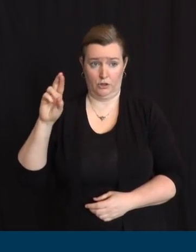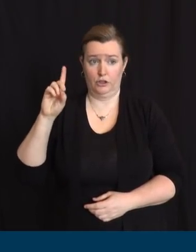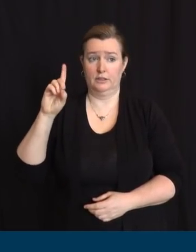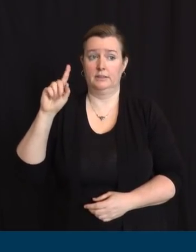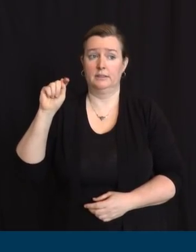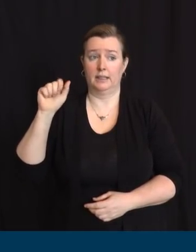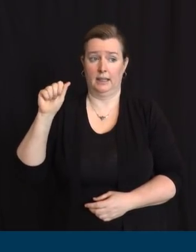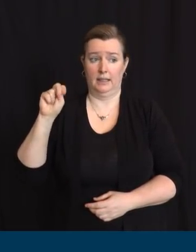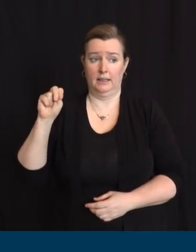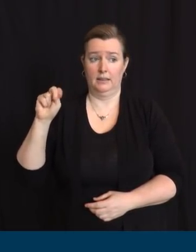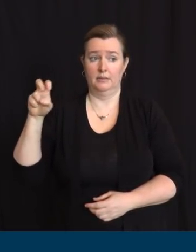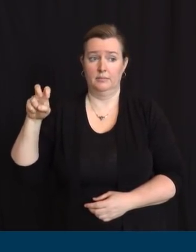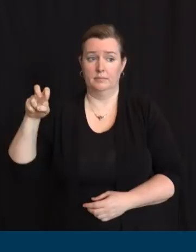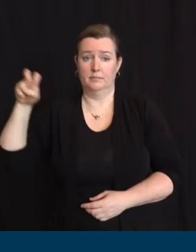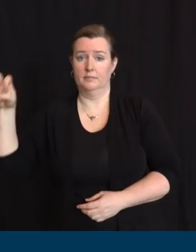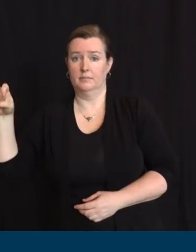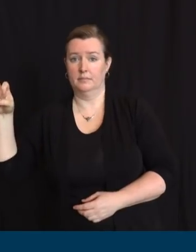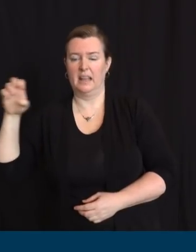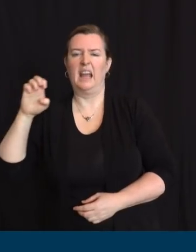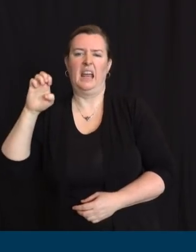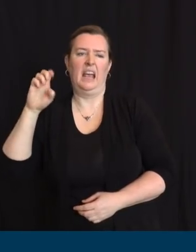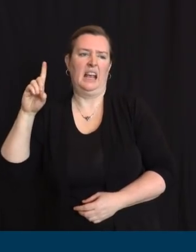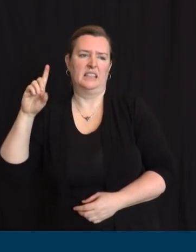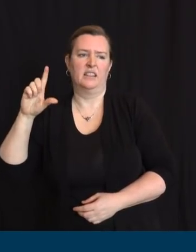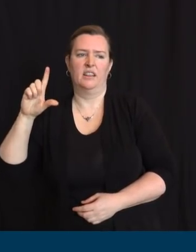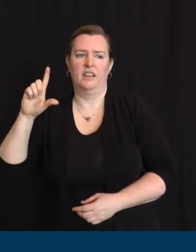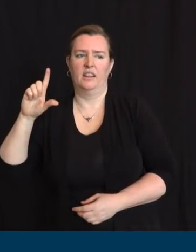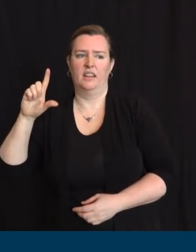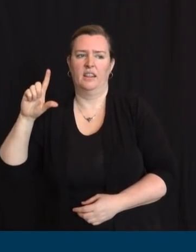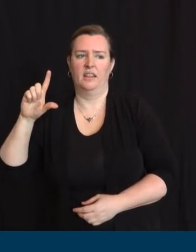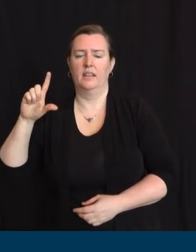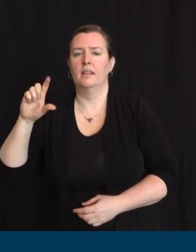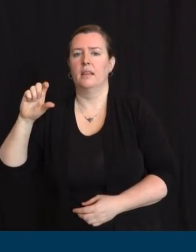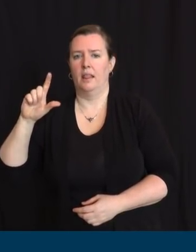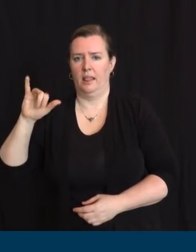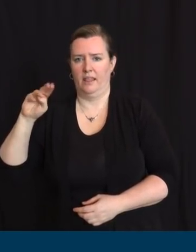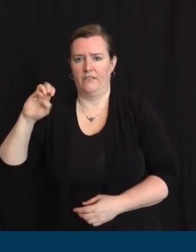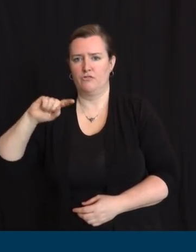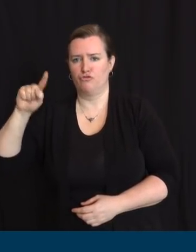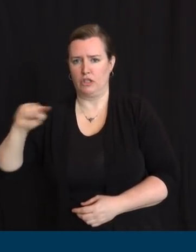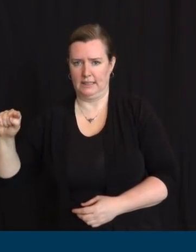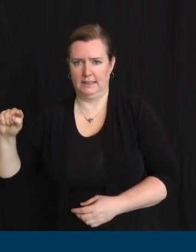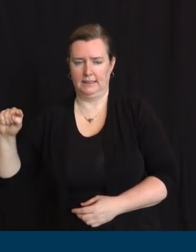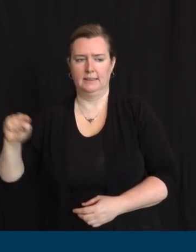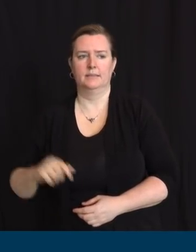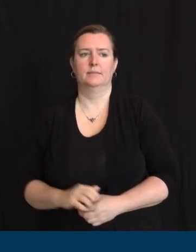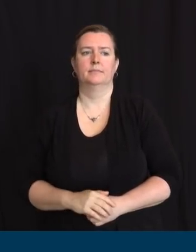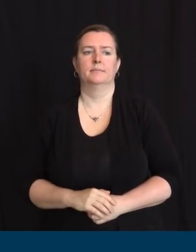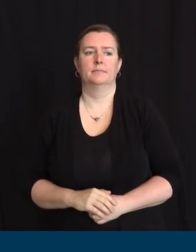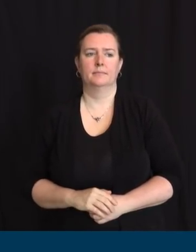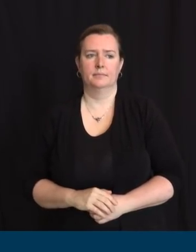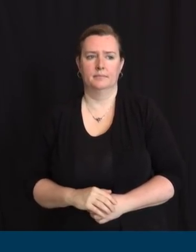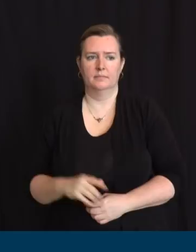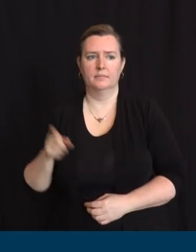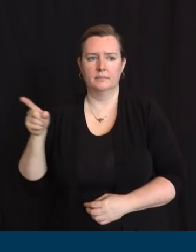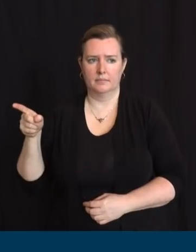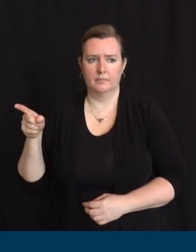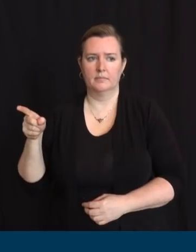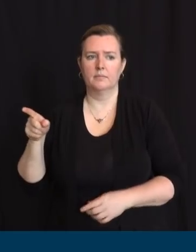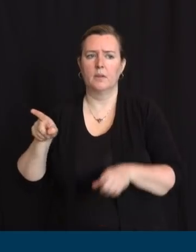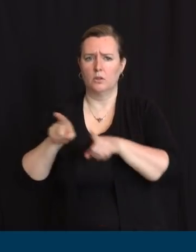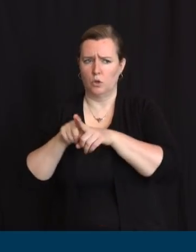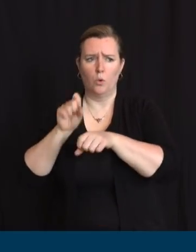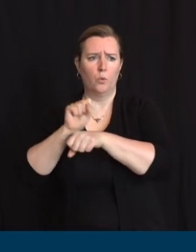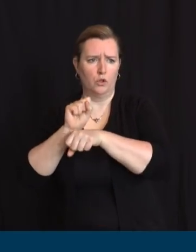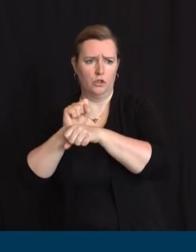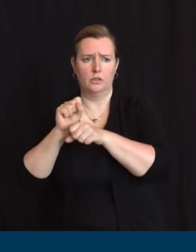Great to have you with us, Eddie, as always. And the guy to my left, who's definitely in the category of not needing an introduction, Superintendent of the